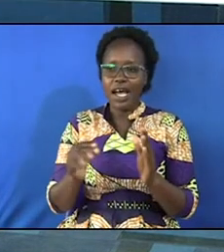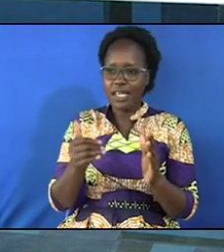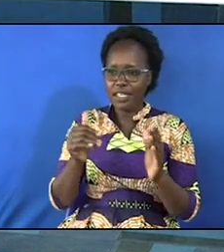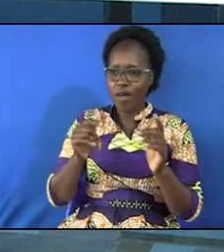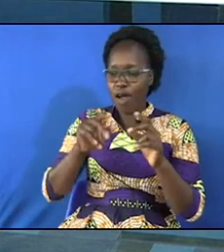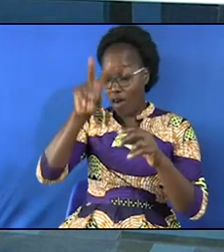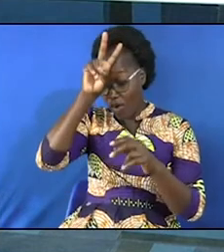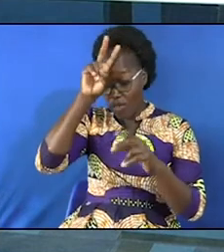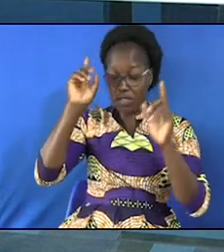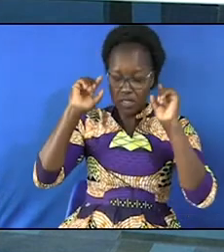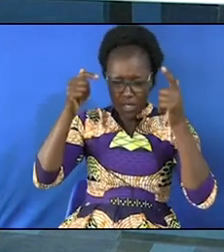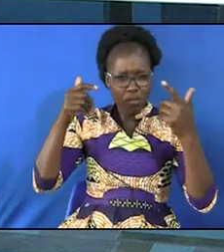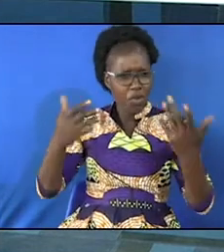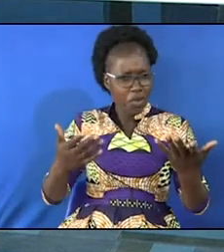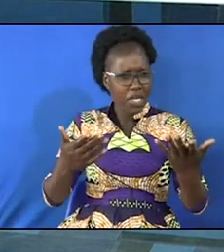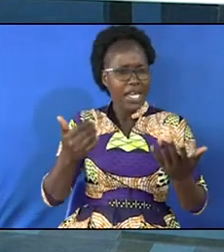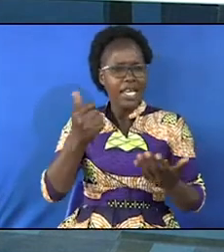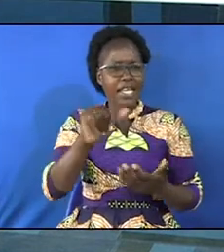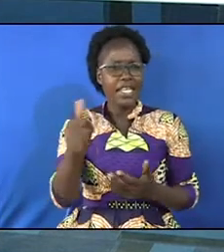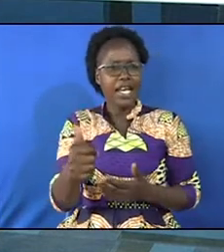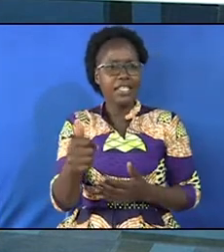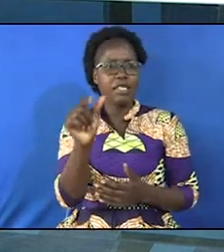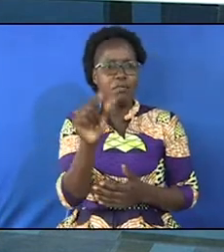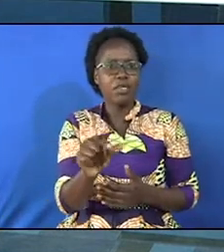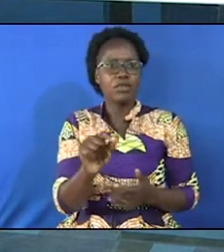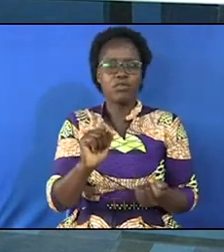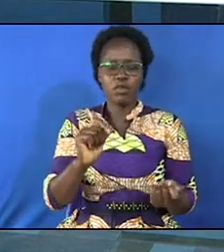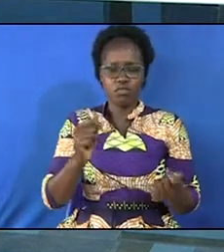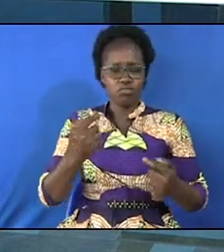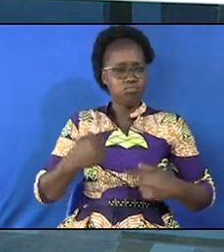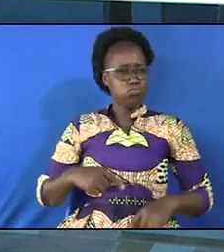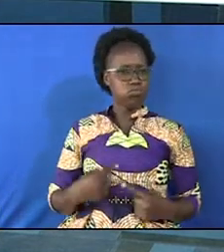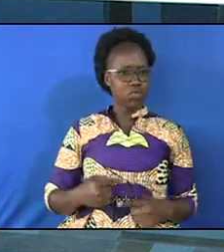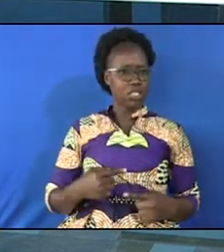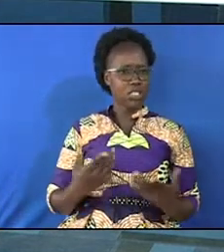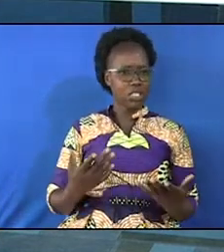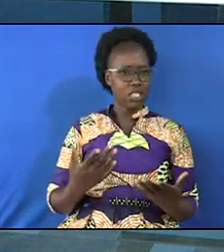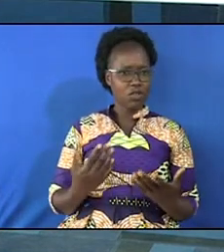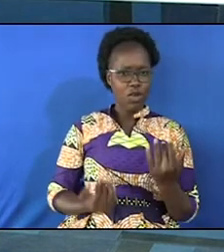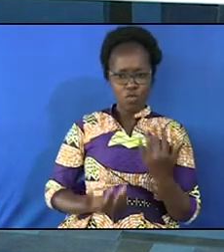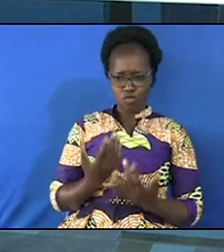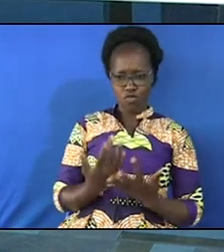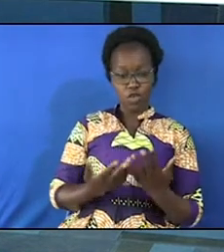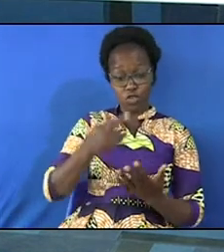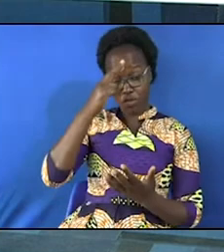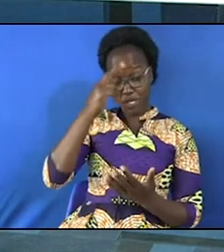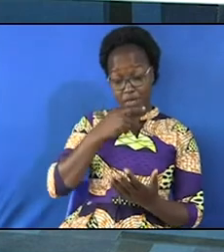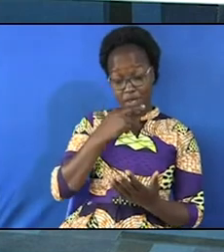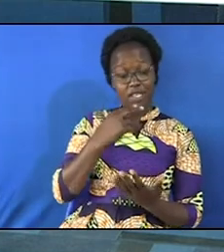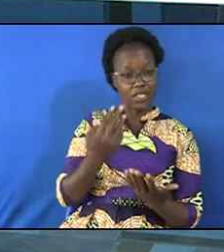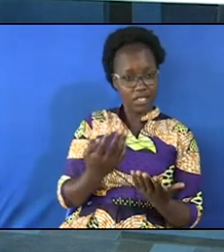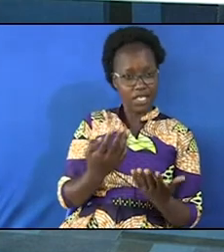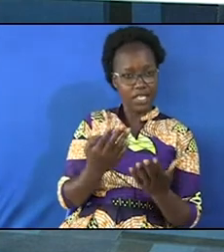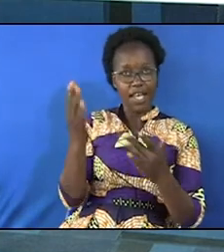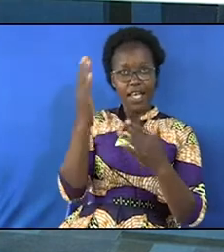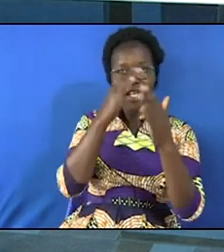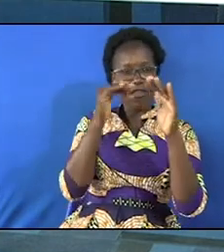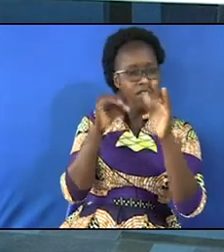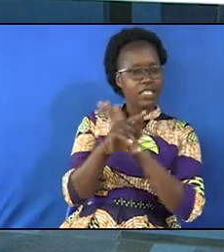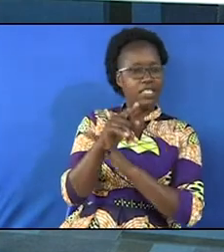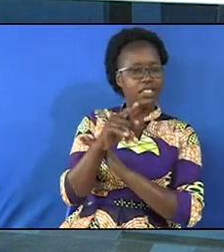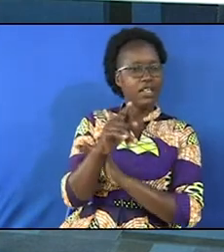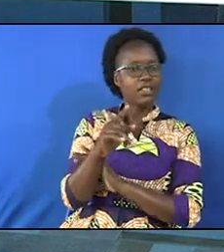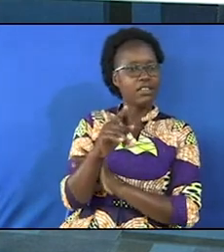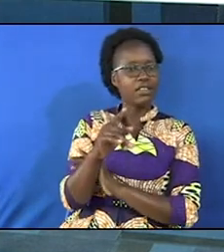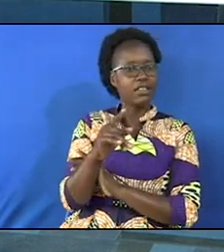not every church member will overcome the seeking that will qualify us to be remnant entering eternity